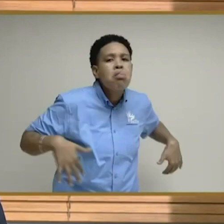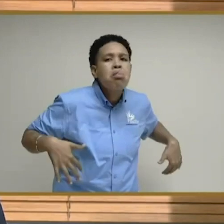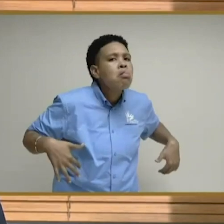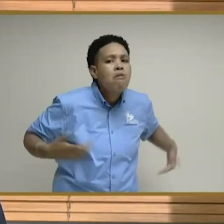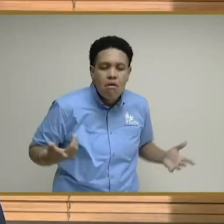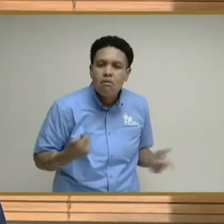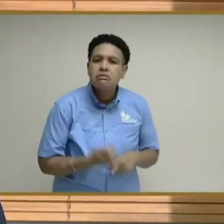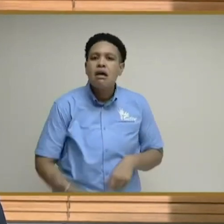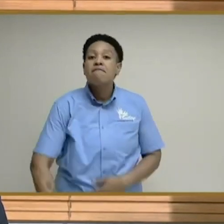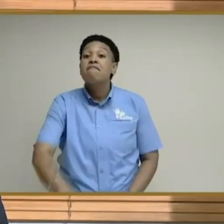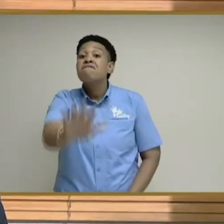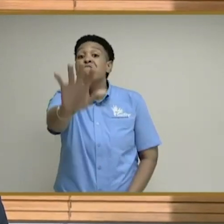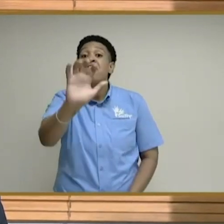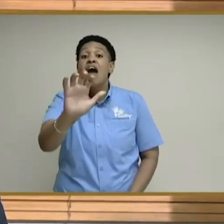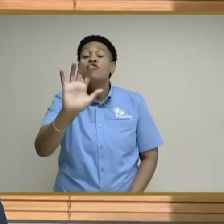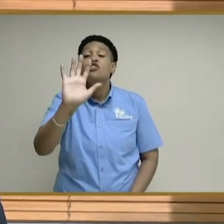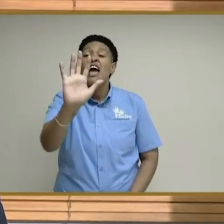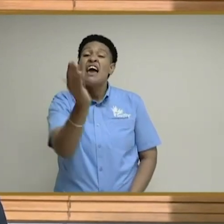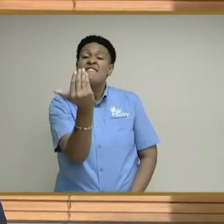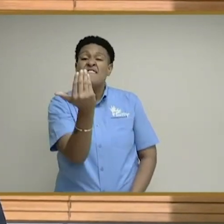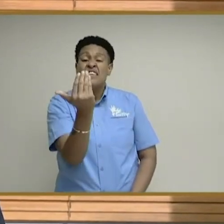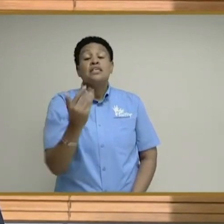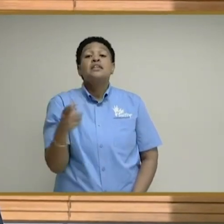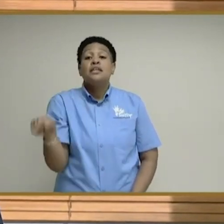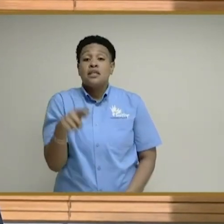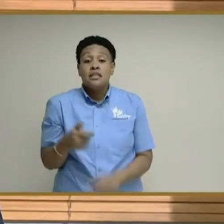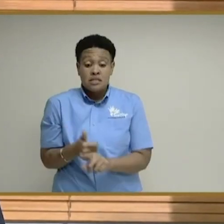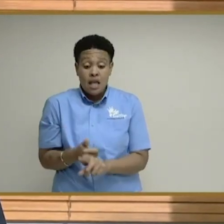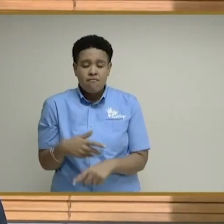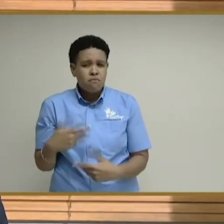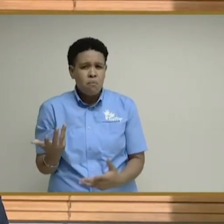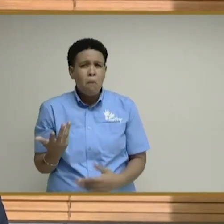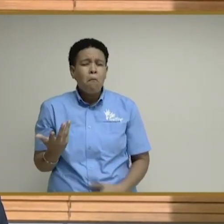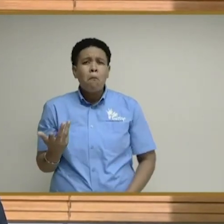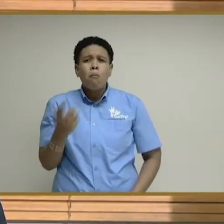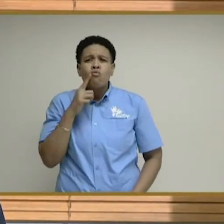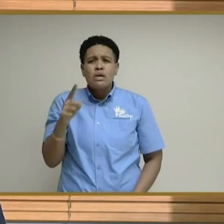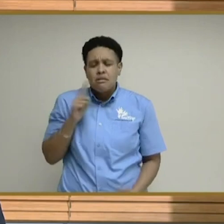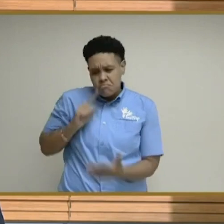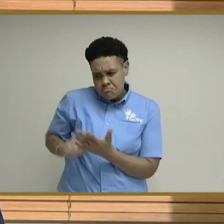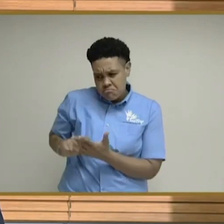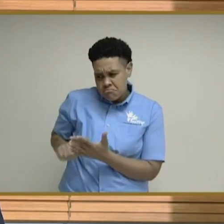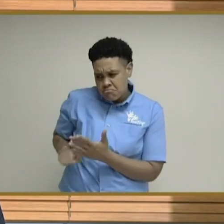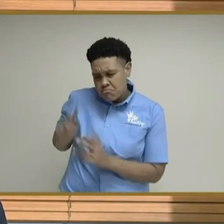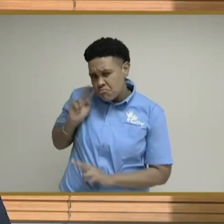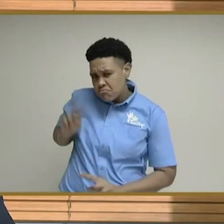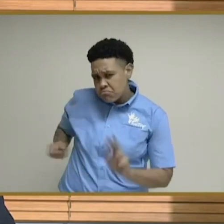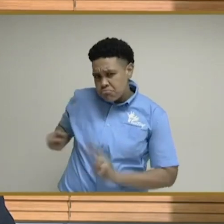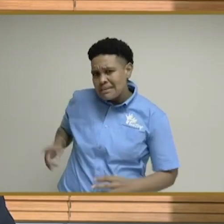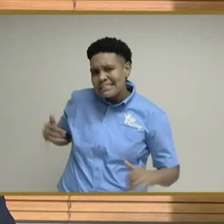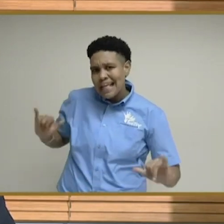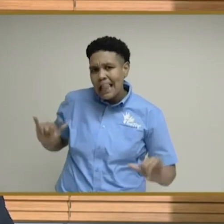and 515 cases that are under investigation.